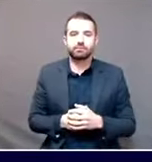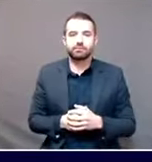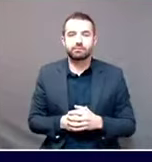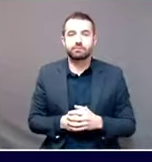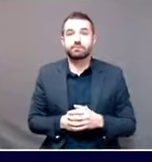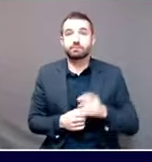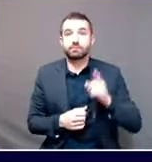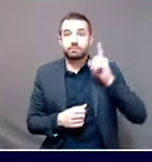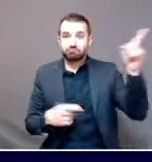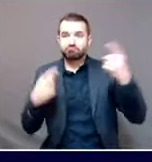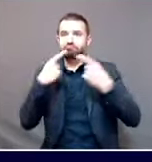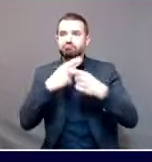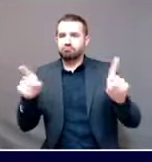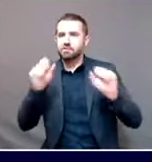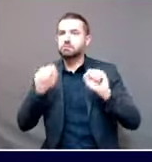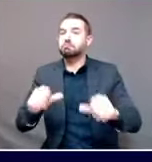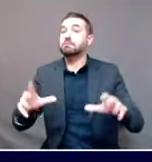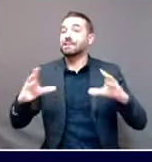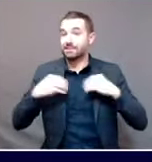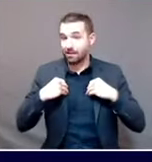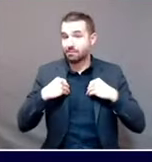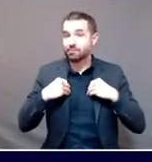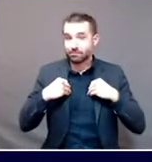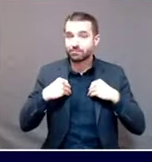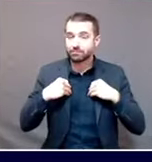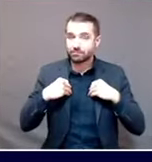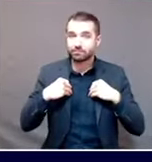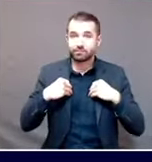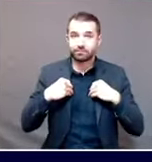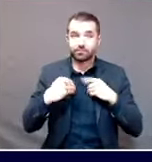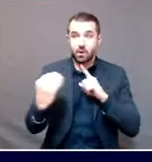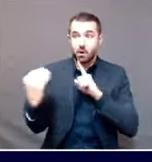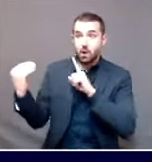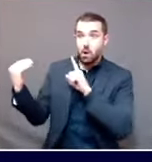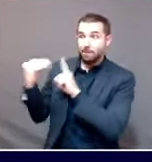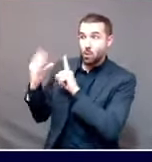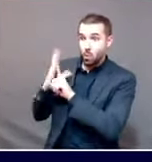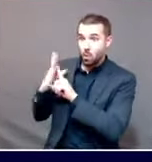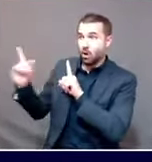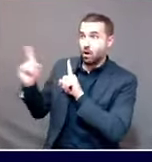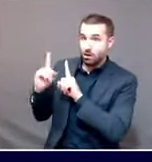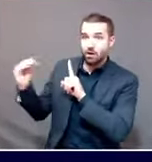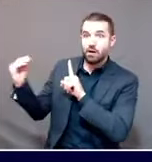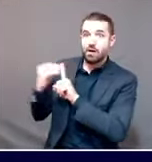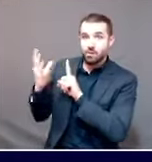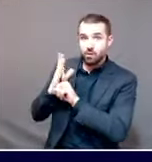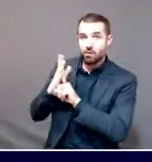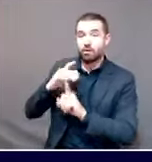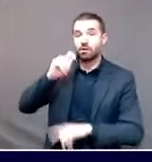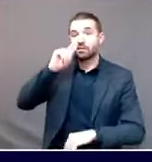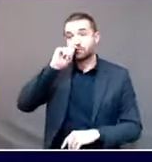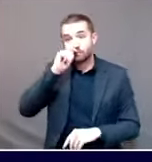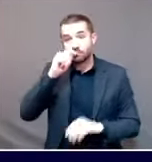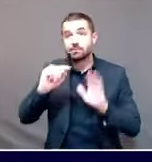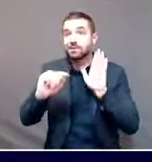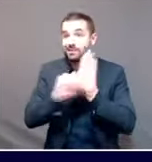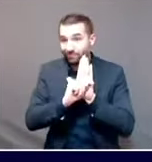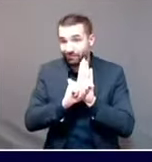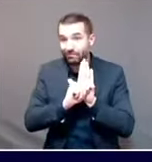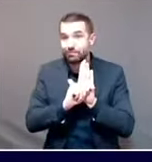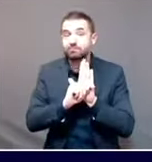for states and jurisdictions. Our team of clinicians, scientists, and epidemiologists carefully